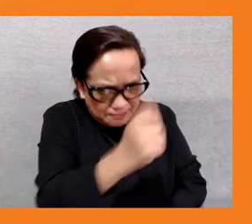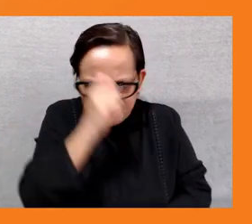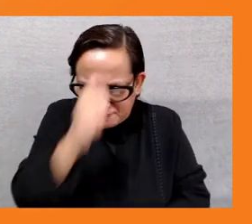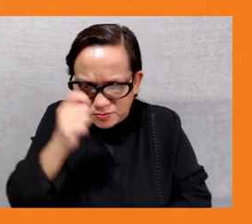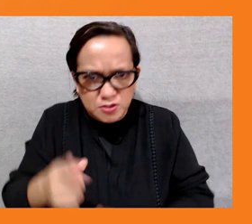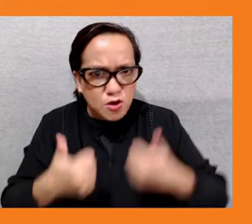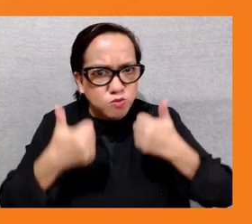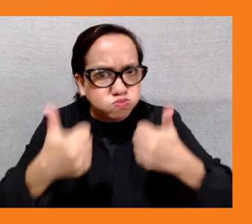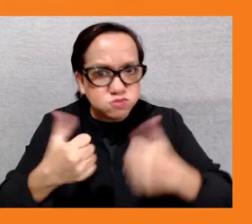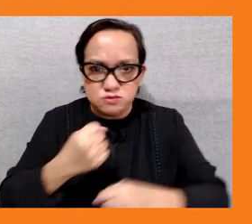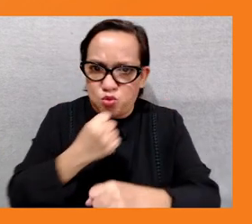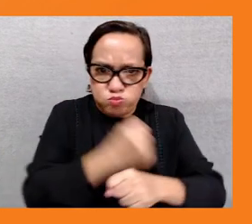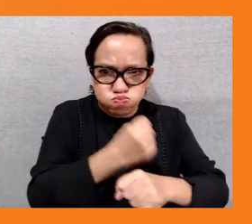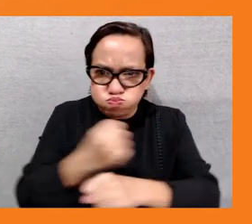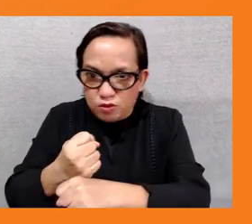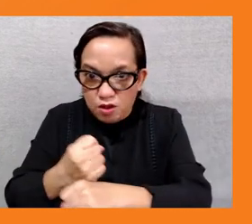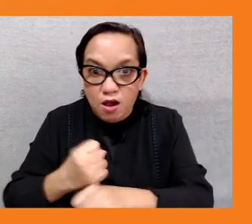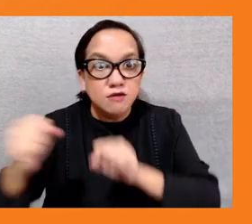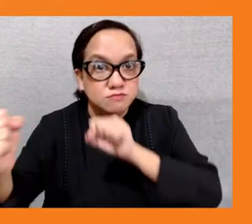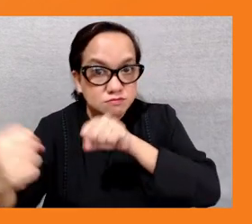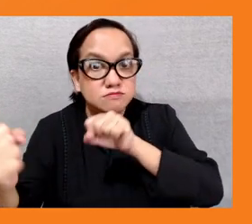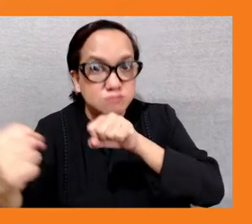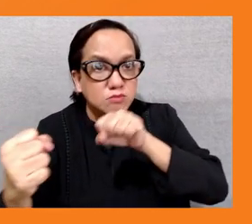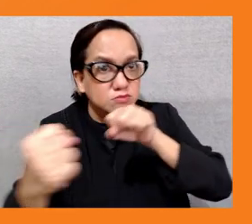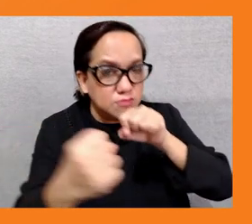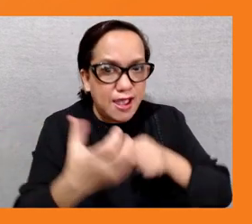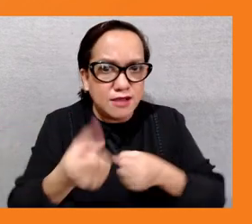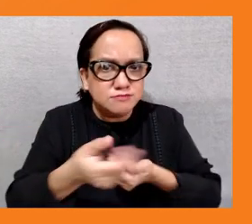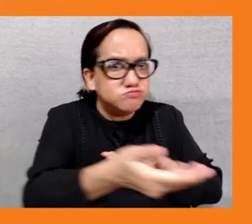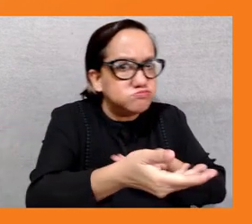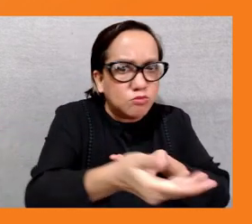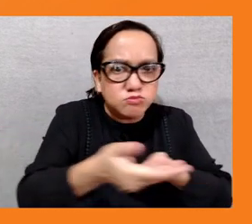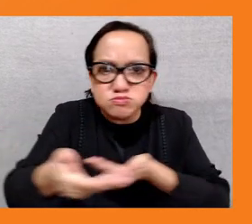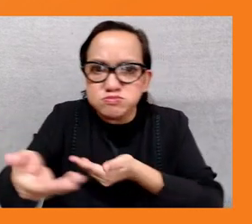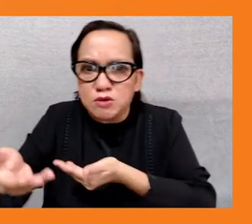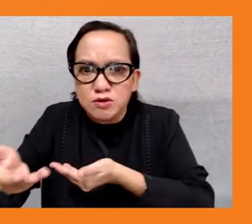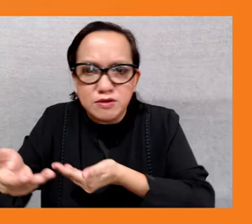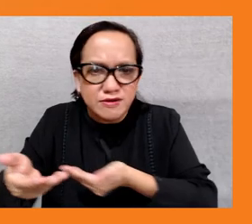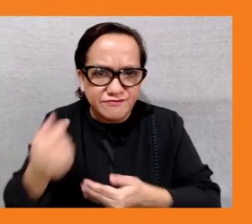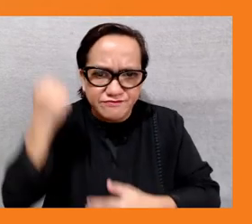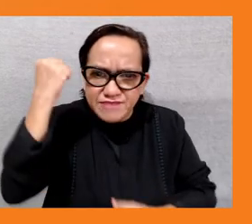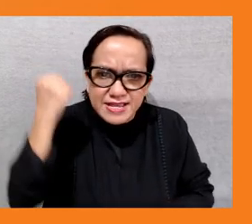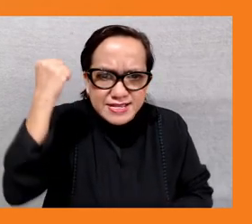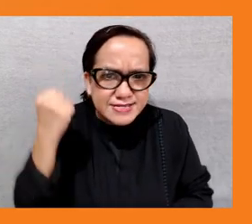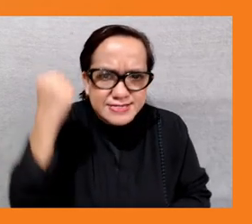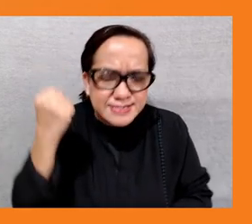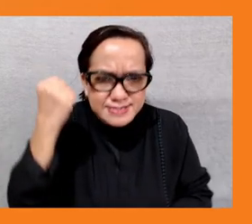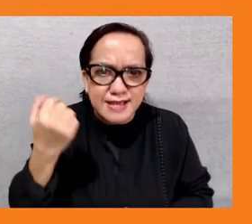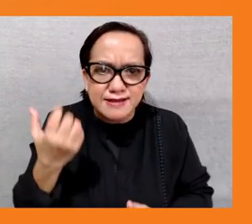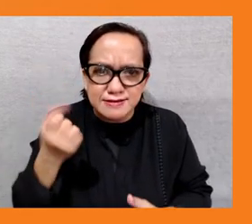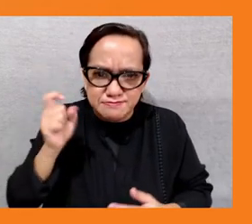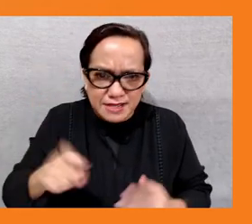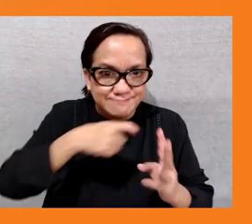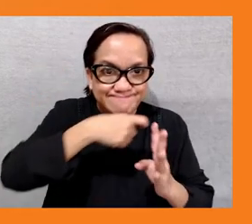to create buy-in and accelerate transformational change the concept of meaningful participation